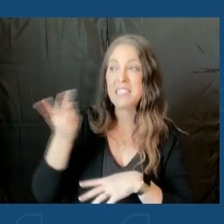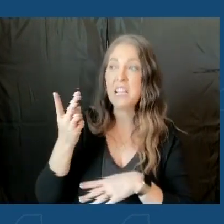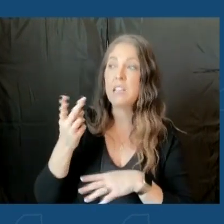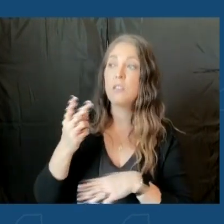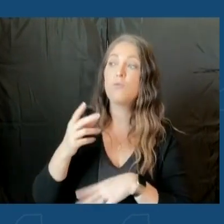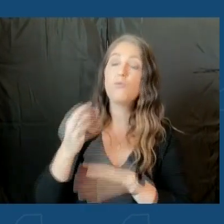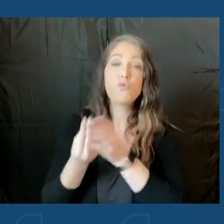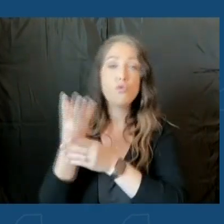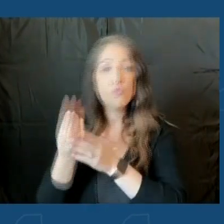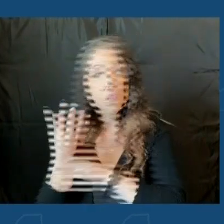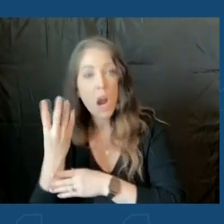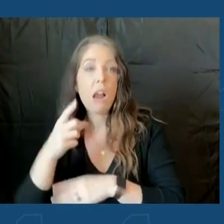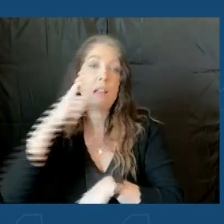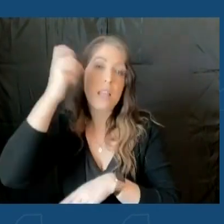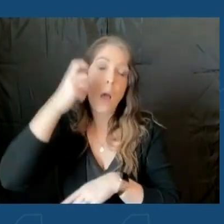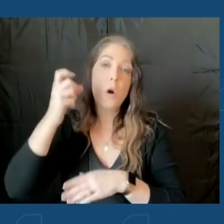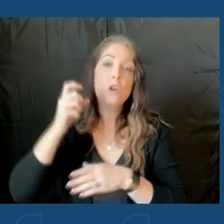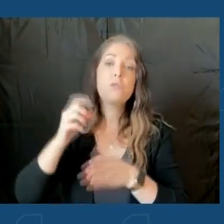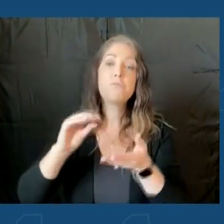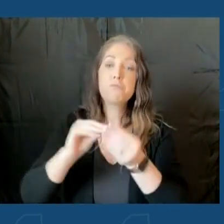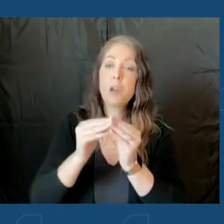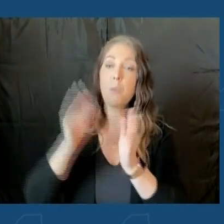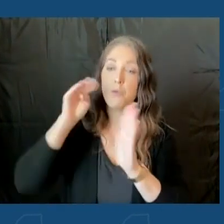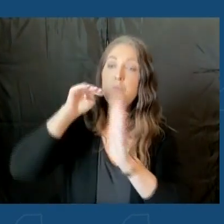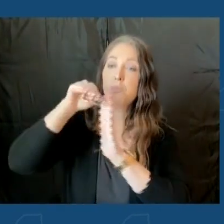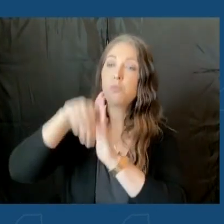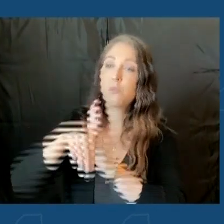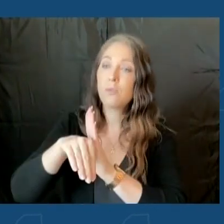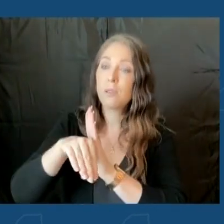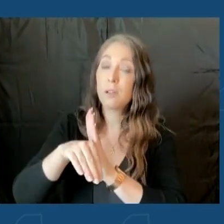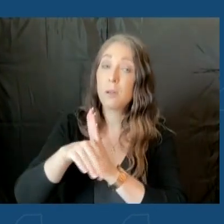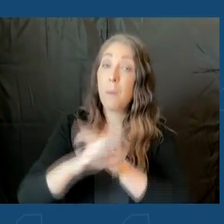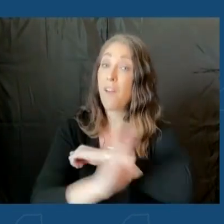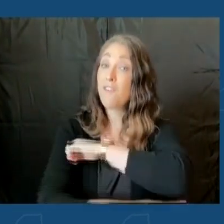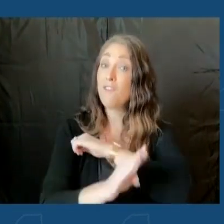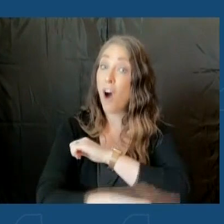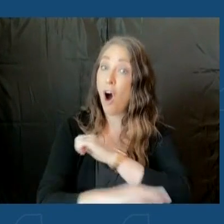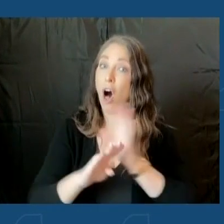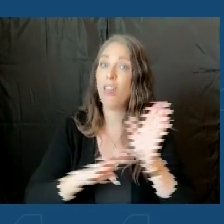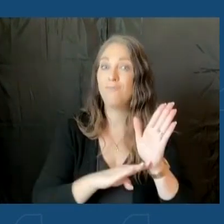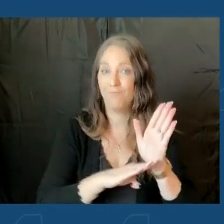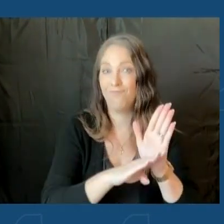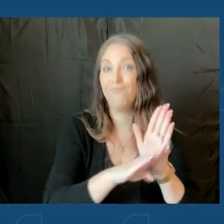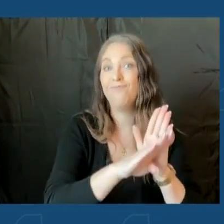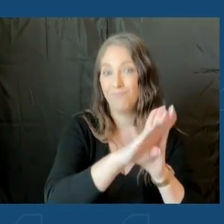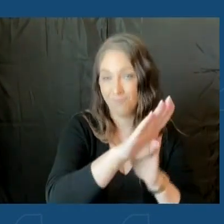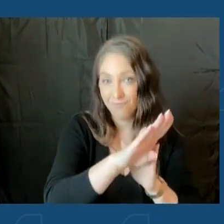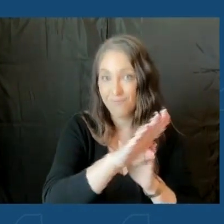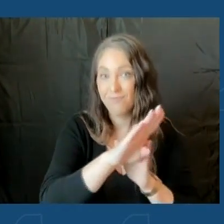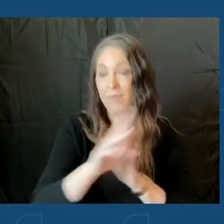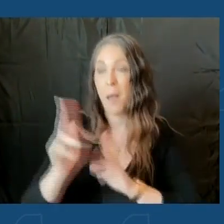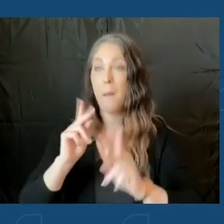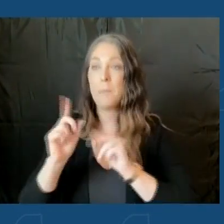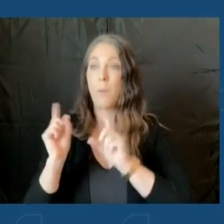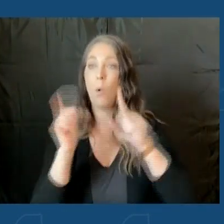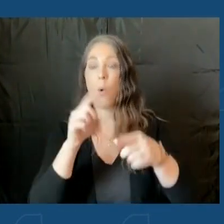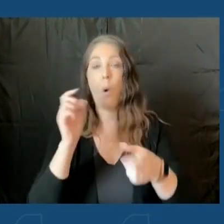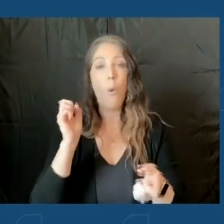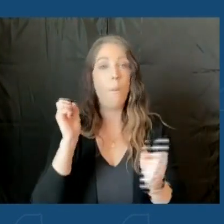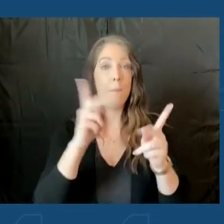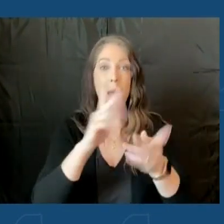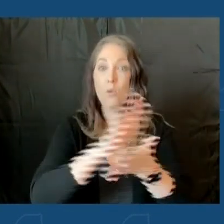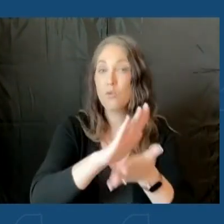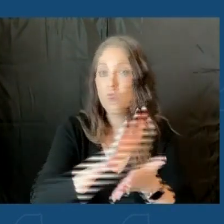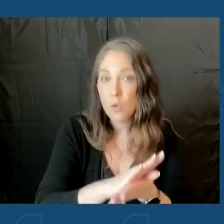fall's quickly approaching. We're watching the numbers, but people start heading indoors. It gets colder and kids are heading back to schools. So